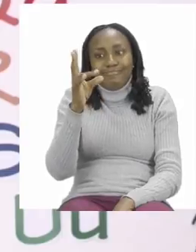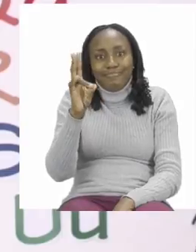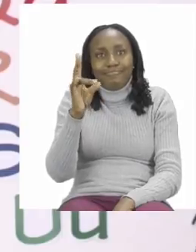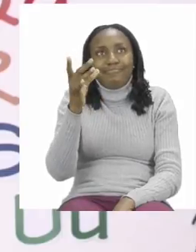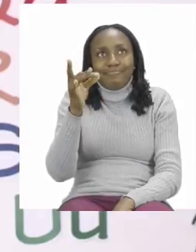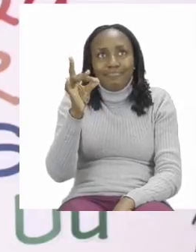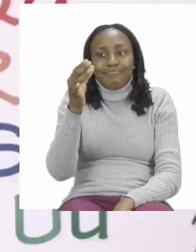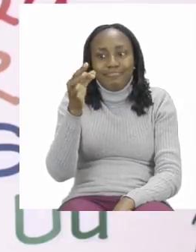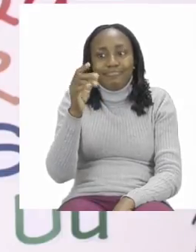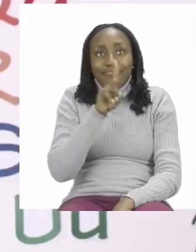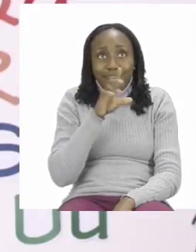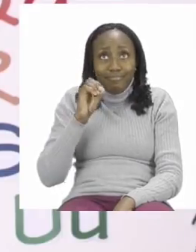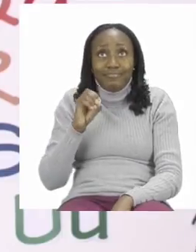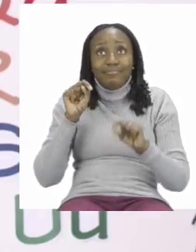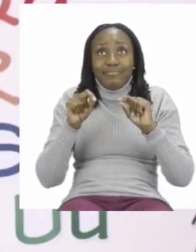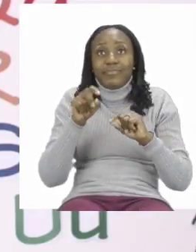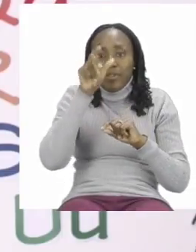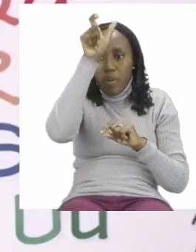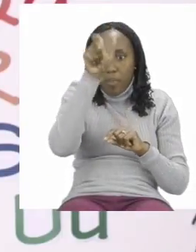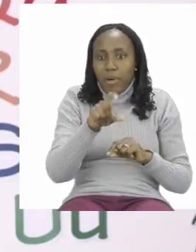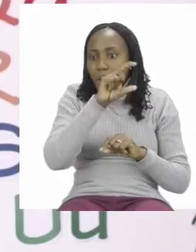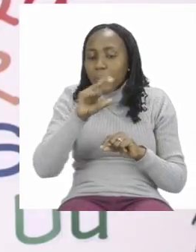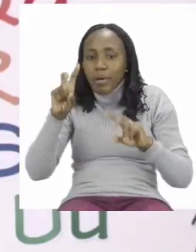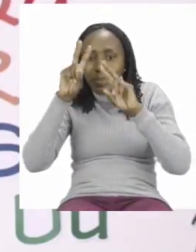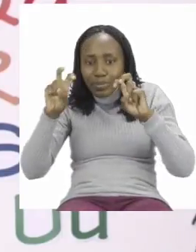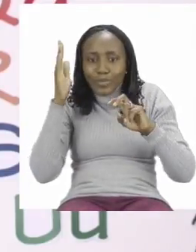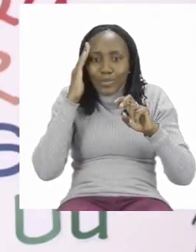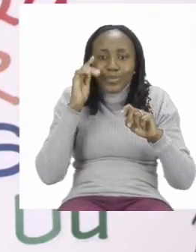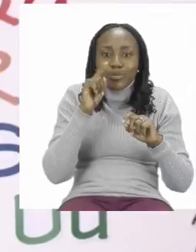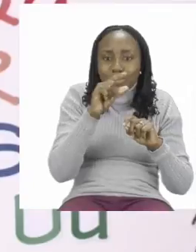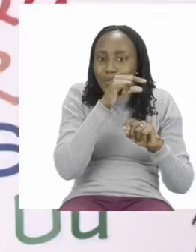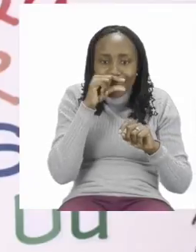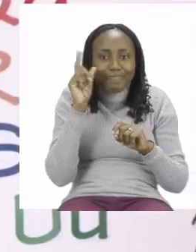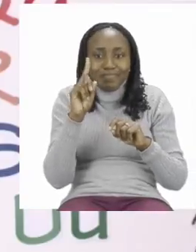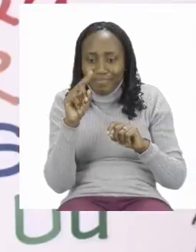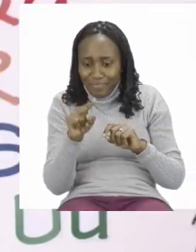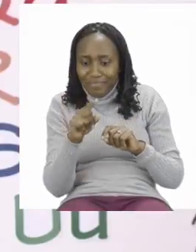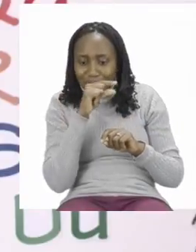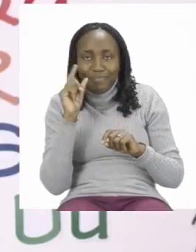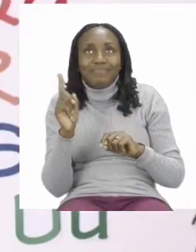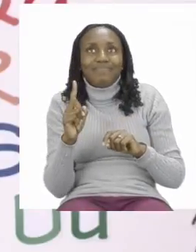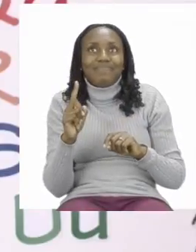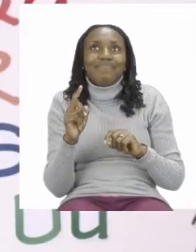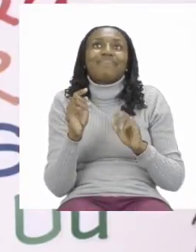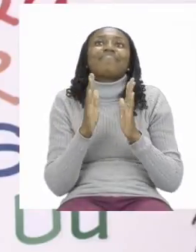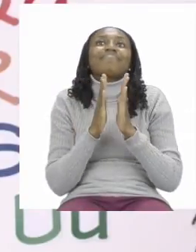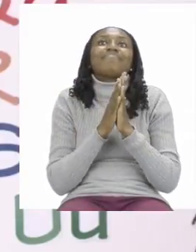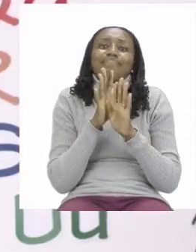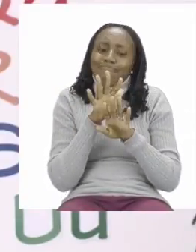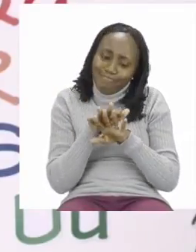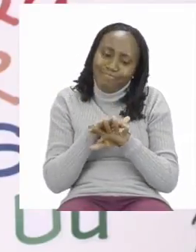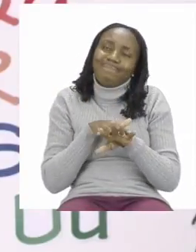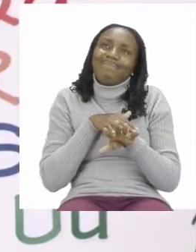your word search you know which number name you're looking for. Take your time my children don't